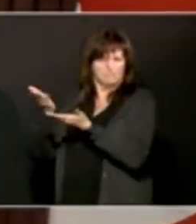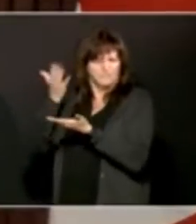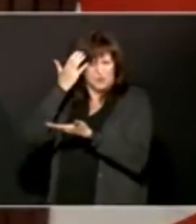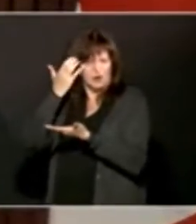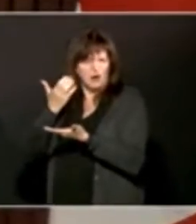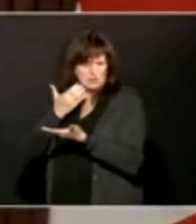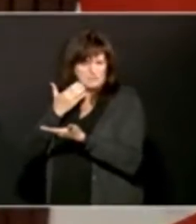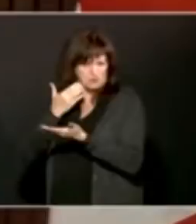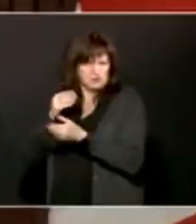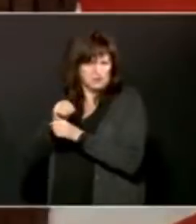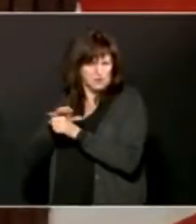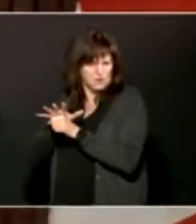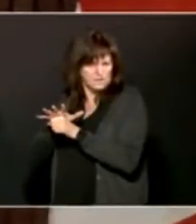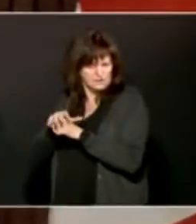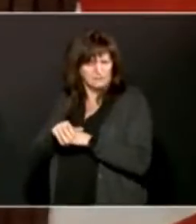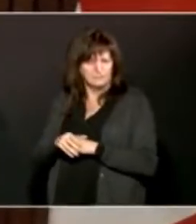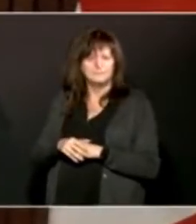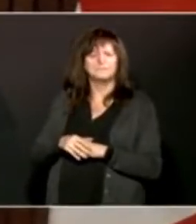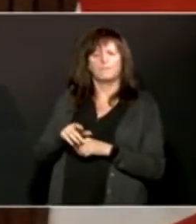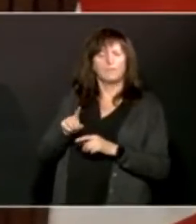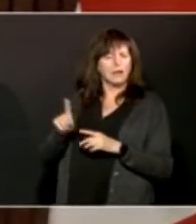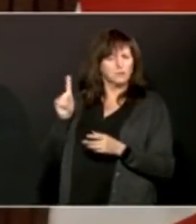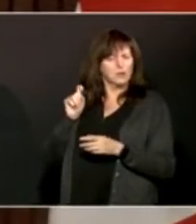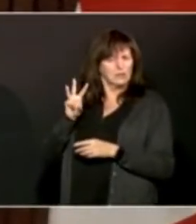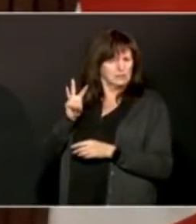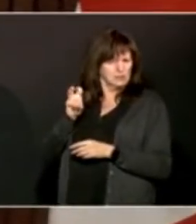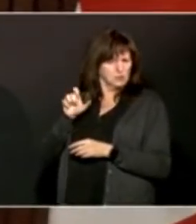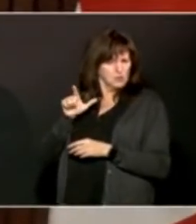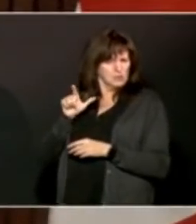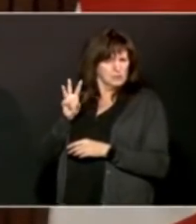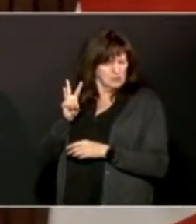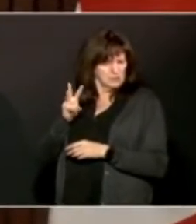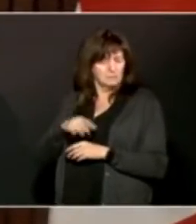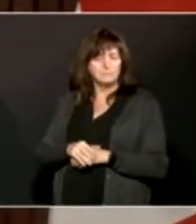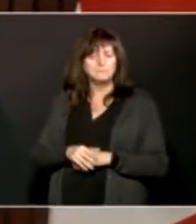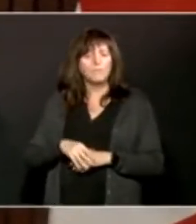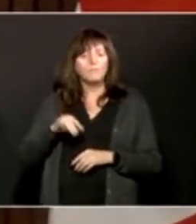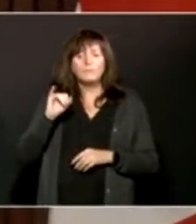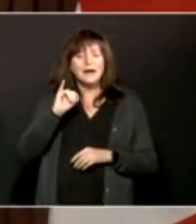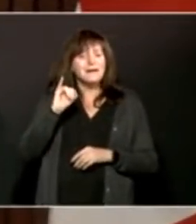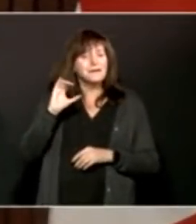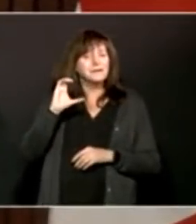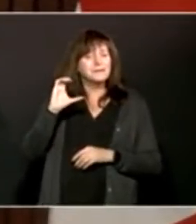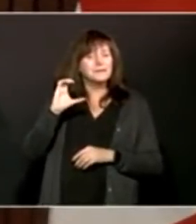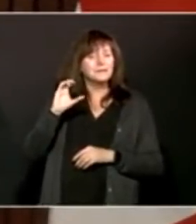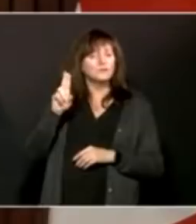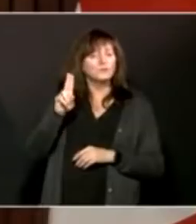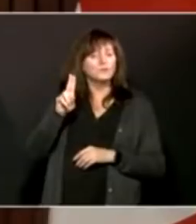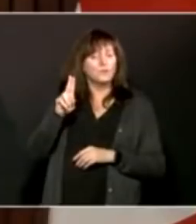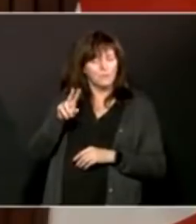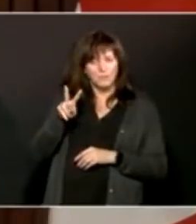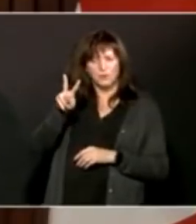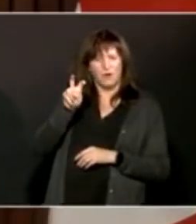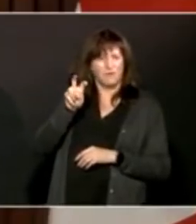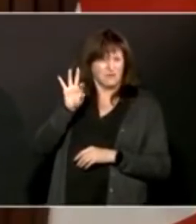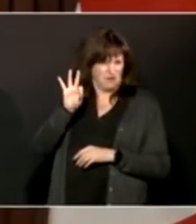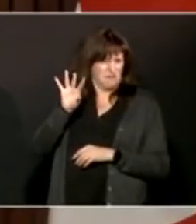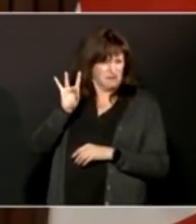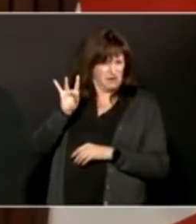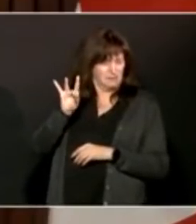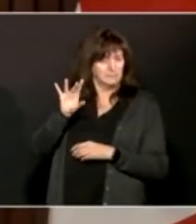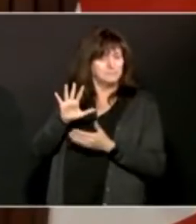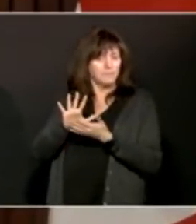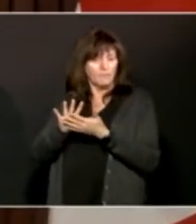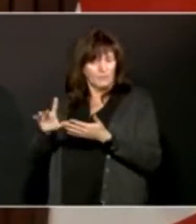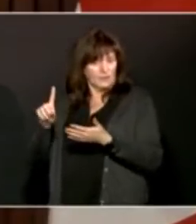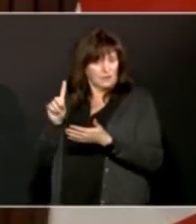The number of people in ICU today is 298, which is an increase from last Monday when it